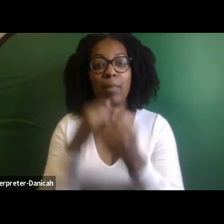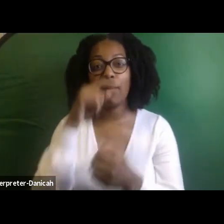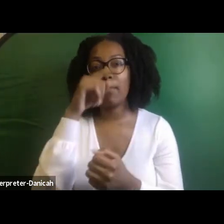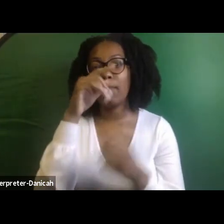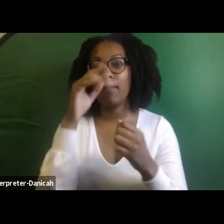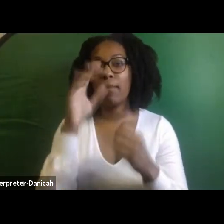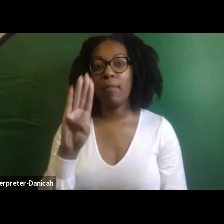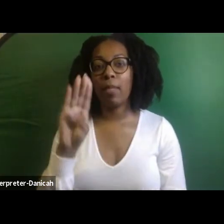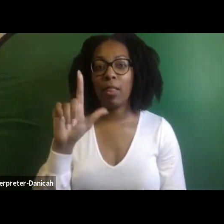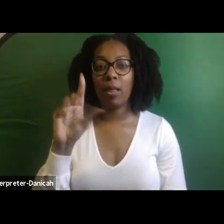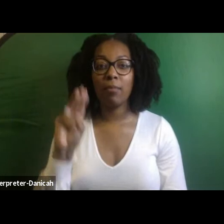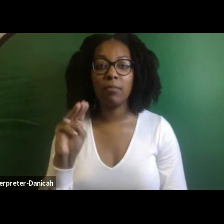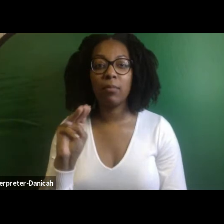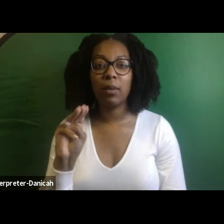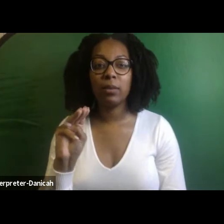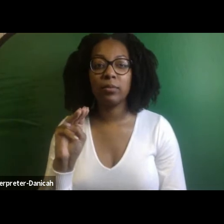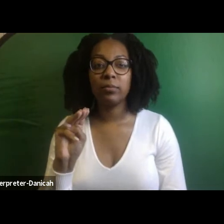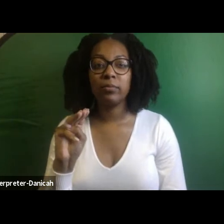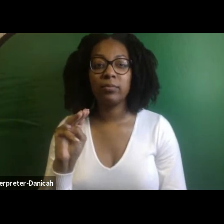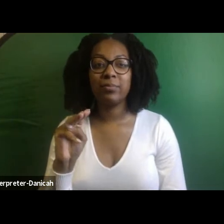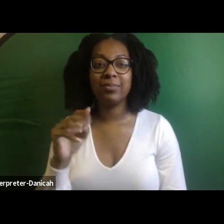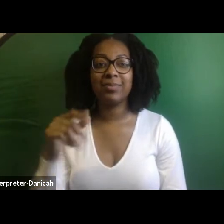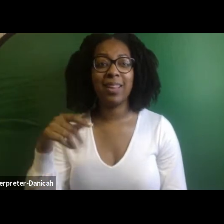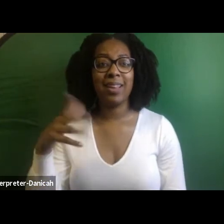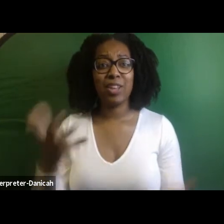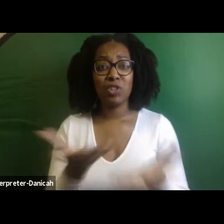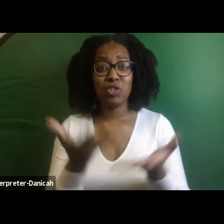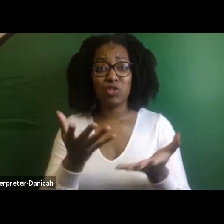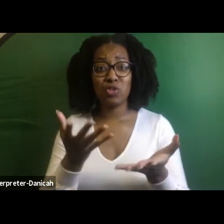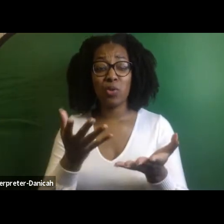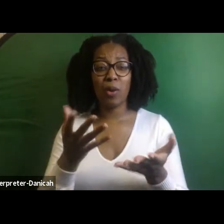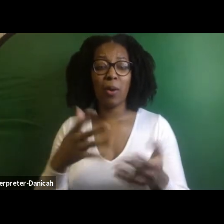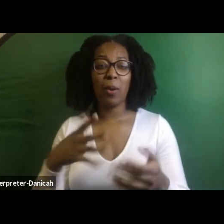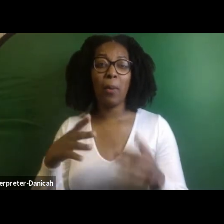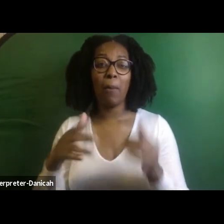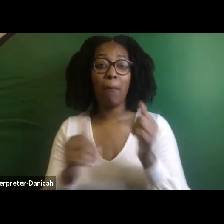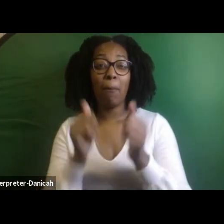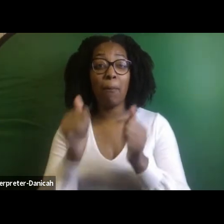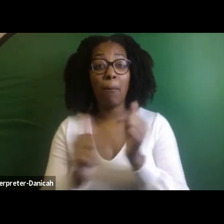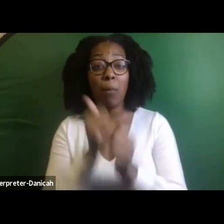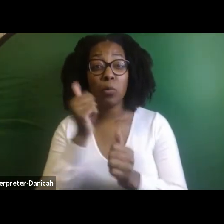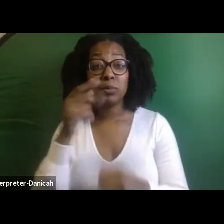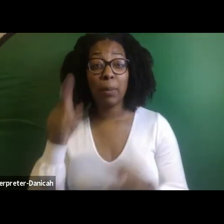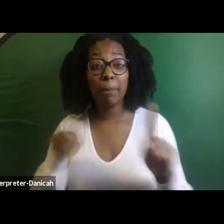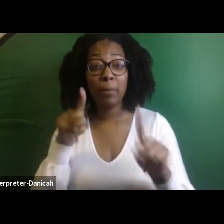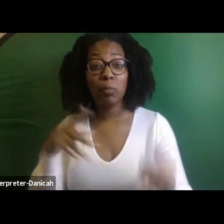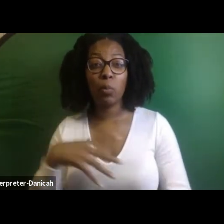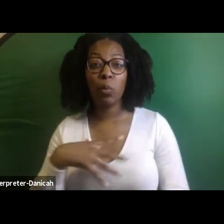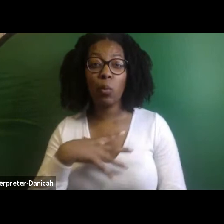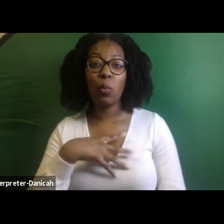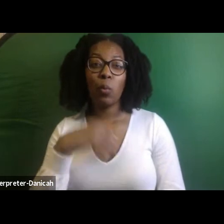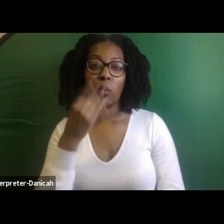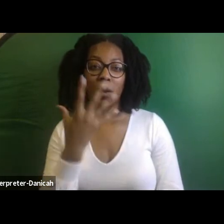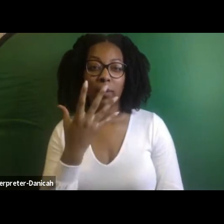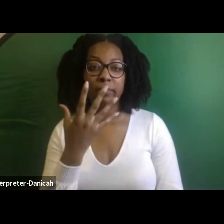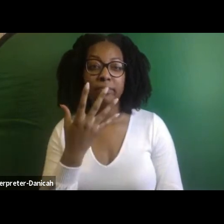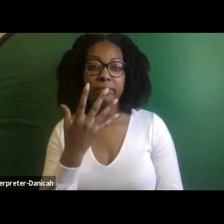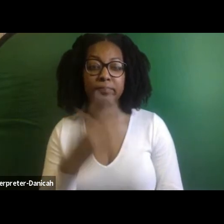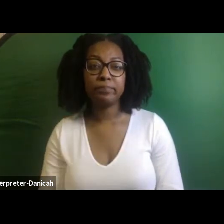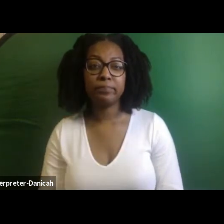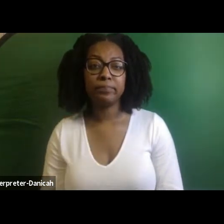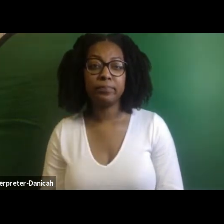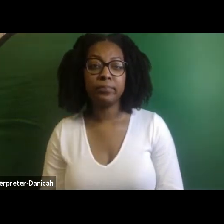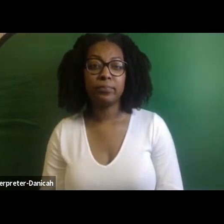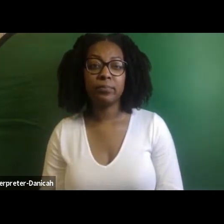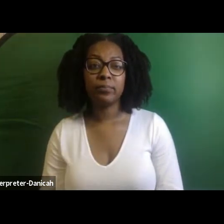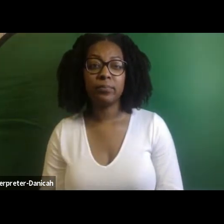more space for us, because it's very homogeneously white and casting and in, and what you see on stage it's at, or they have the black